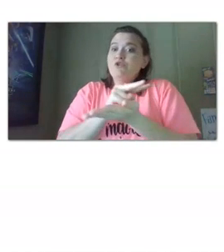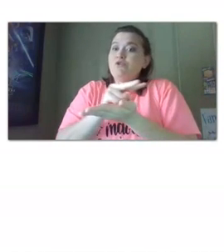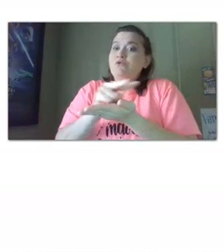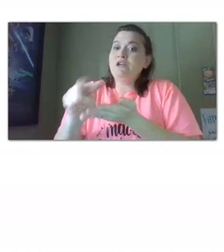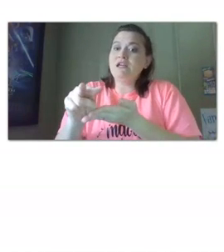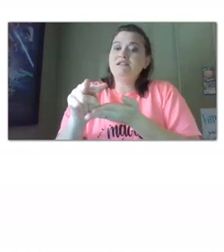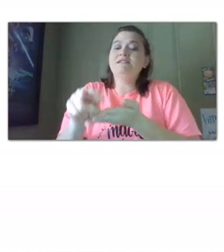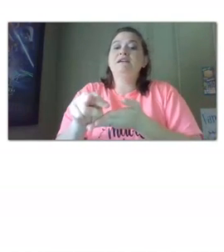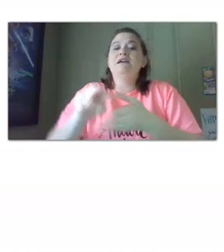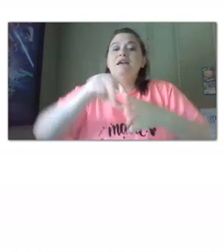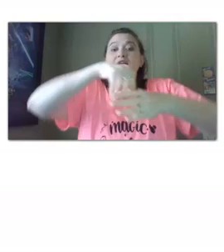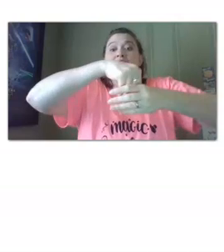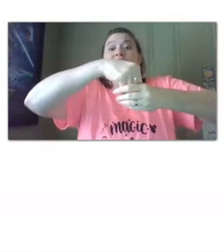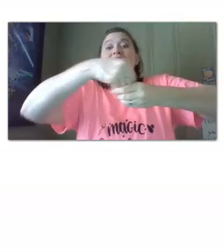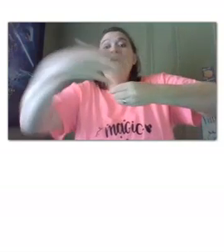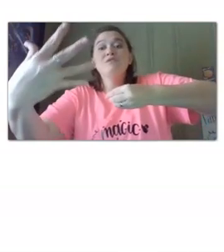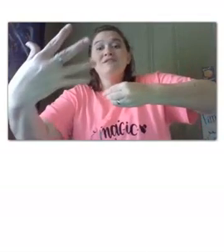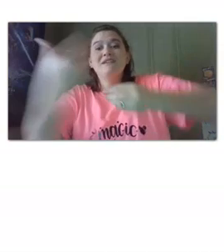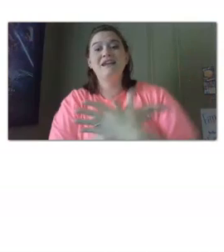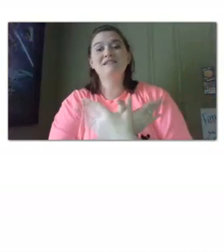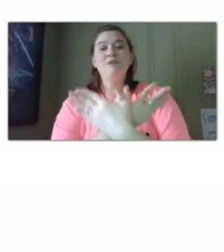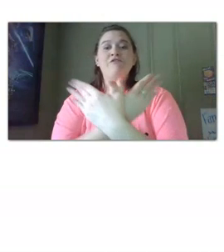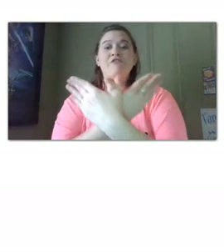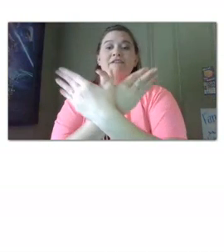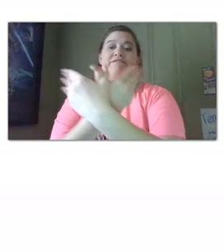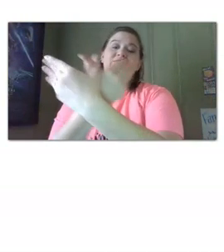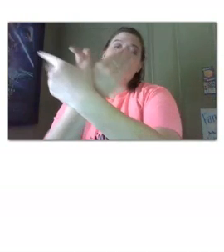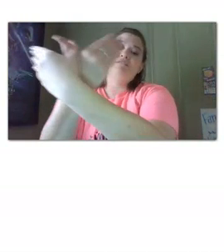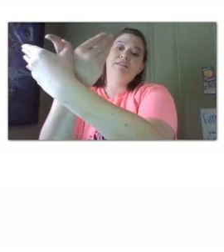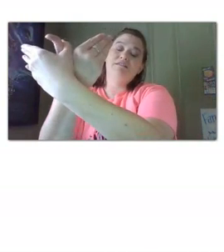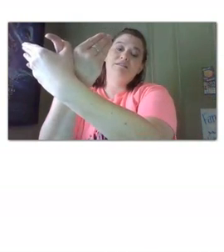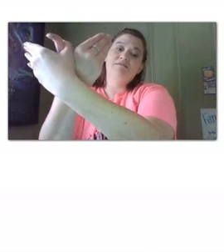for two weeks he comes out and he's a butterfly